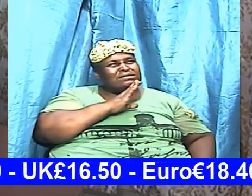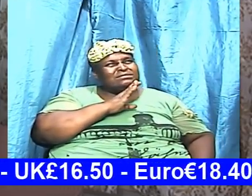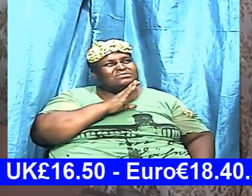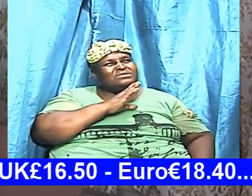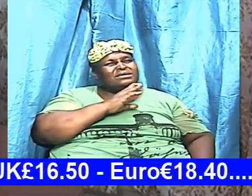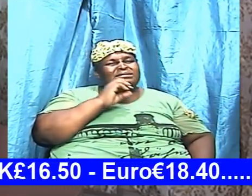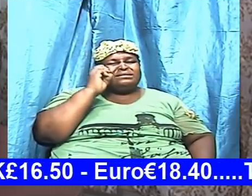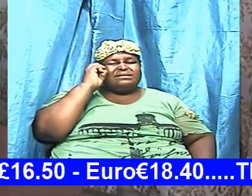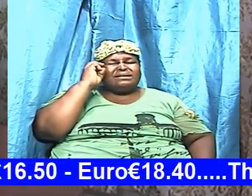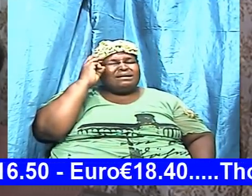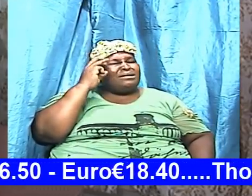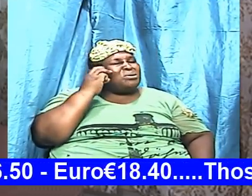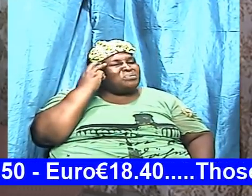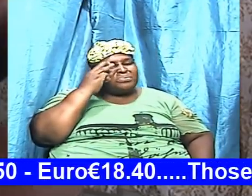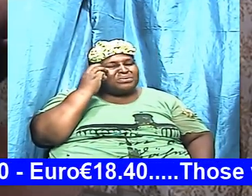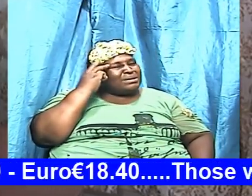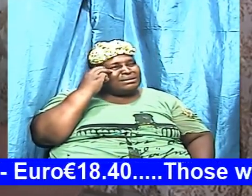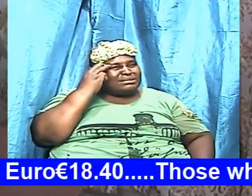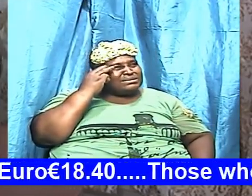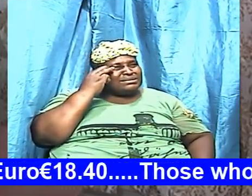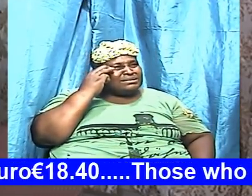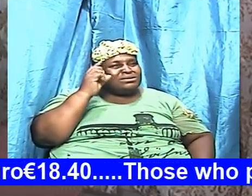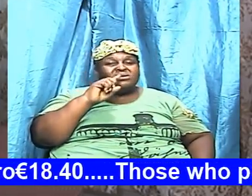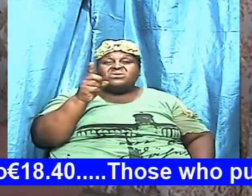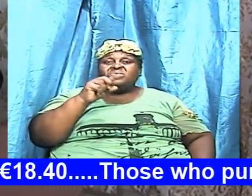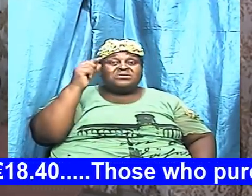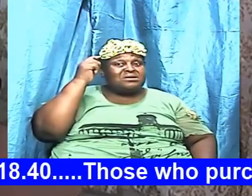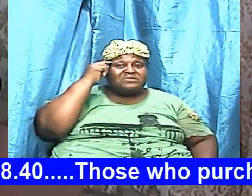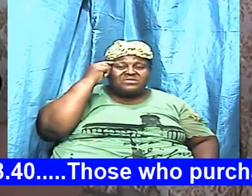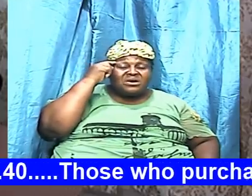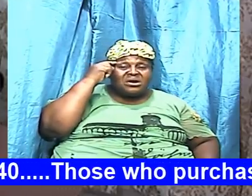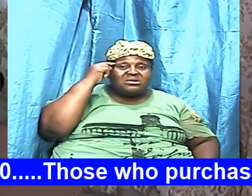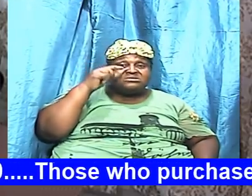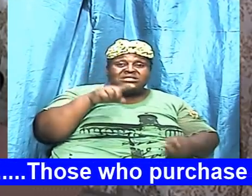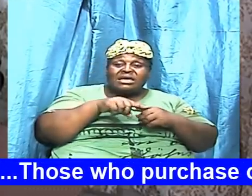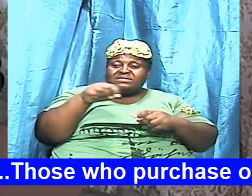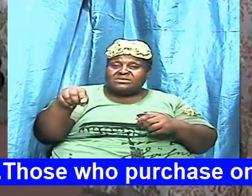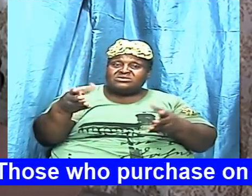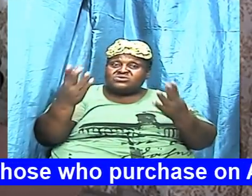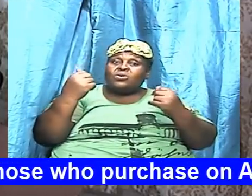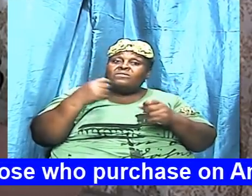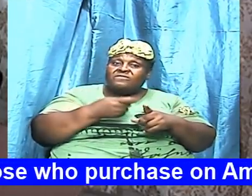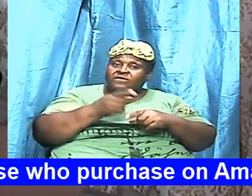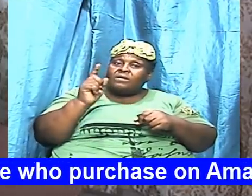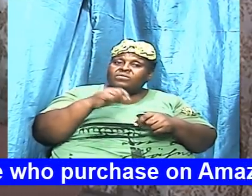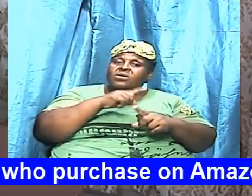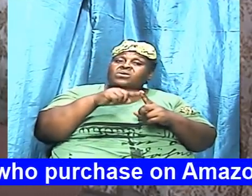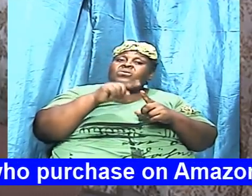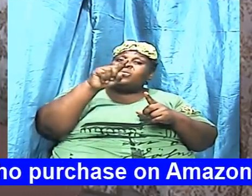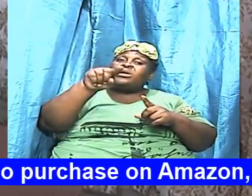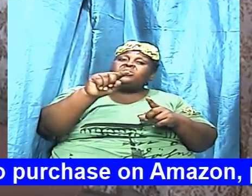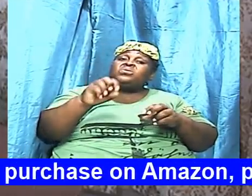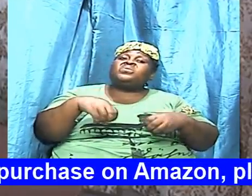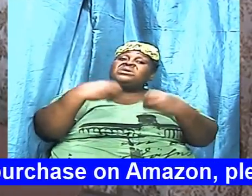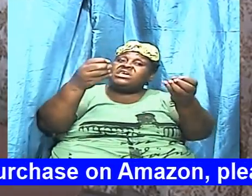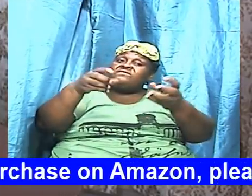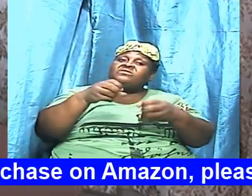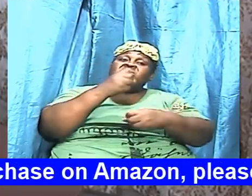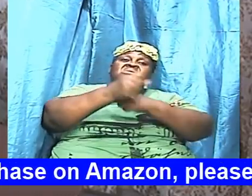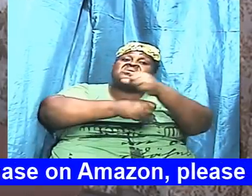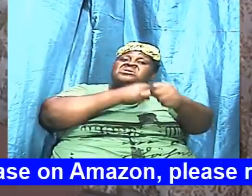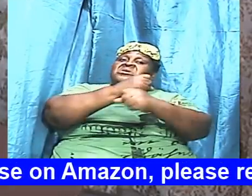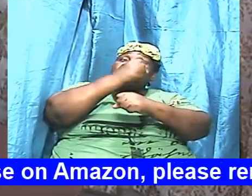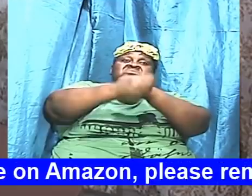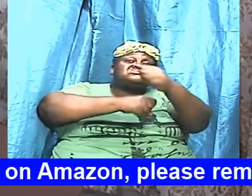wonder where the thoughts like these come from when you have given your years to the Lord and he has been